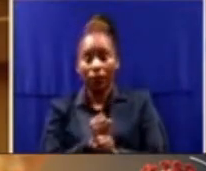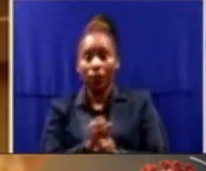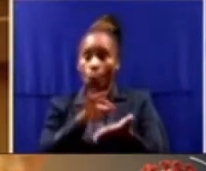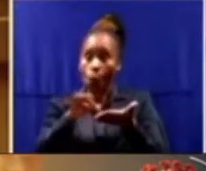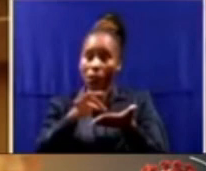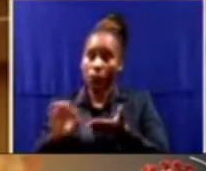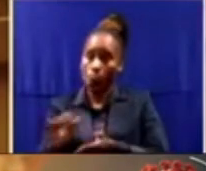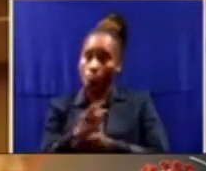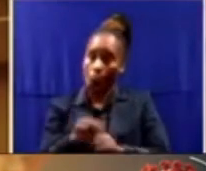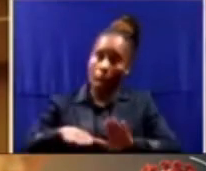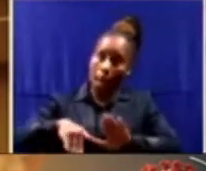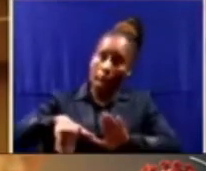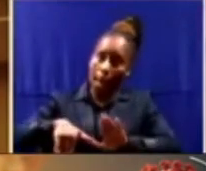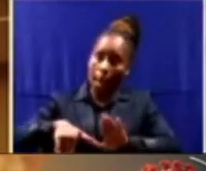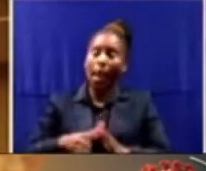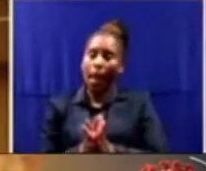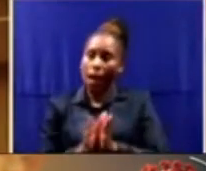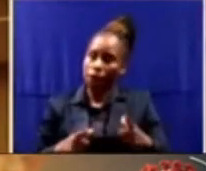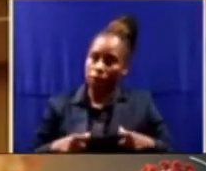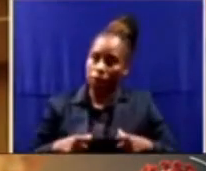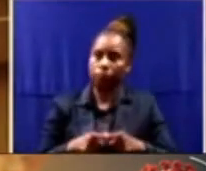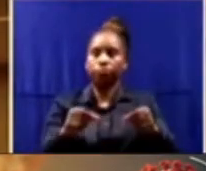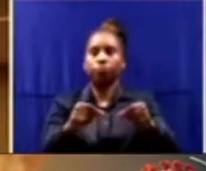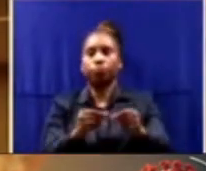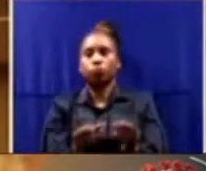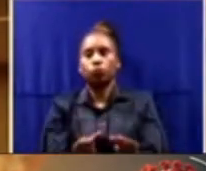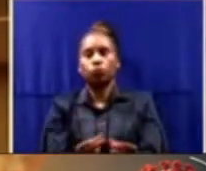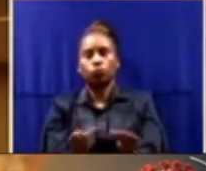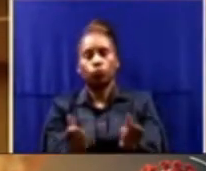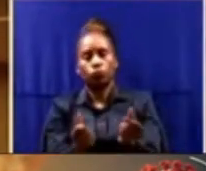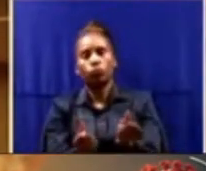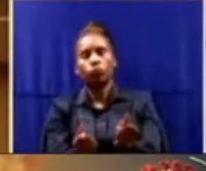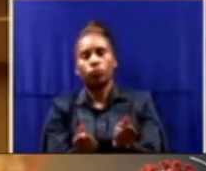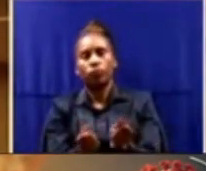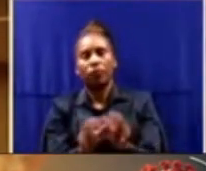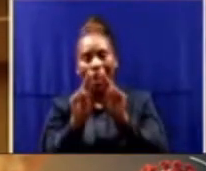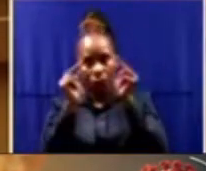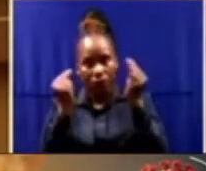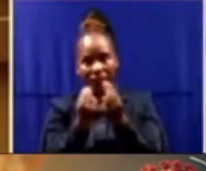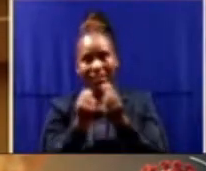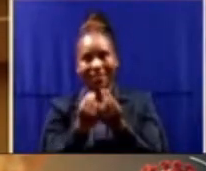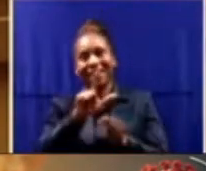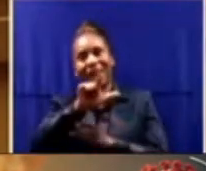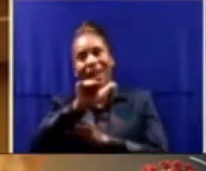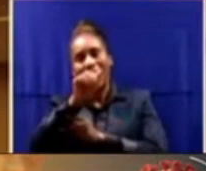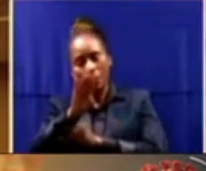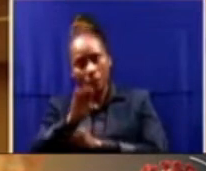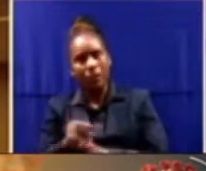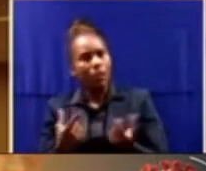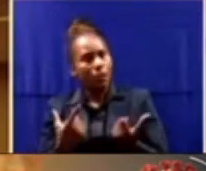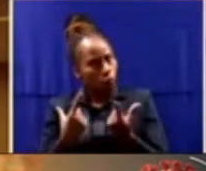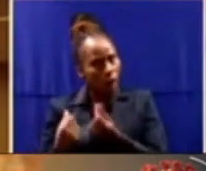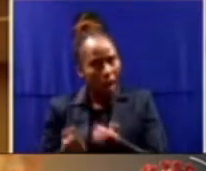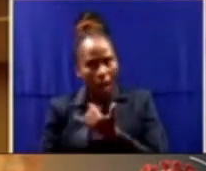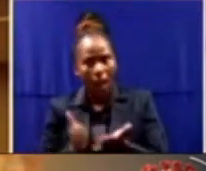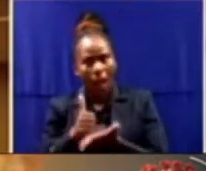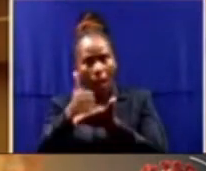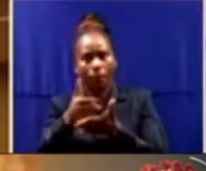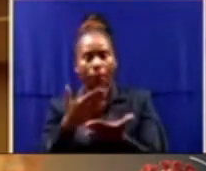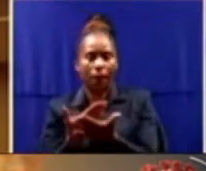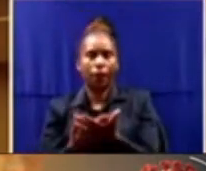now needs to partner urgently with the private sector and our university laboratories to address the DNA backlog by the end of this year.